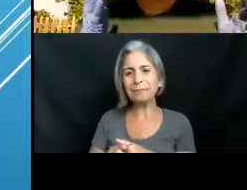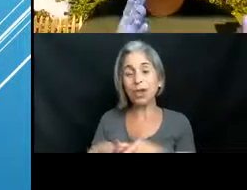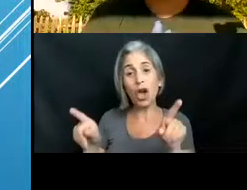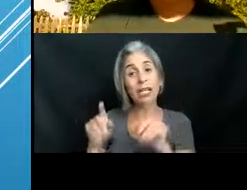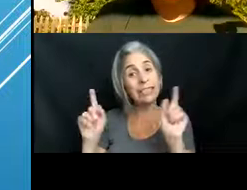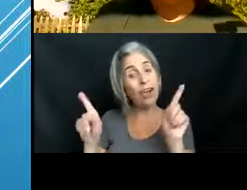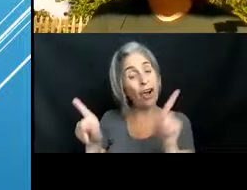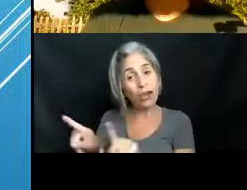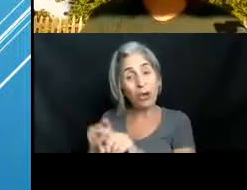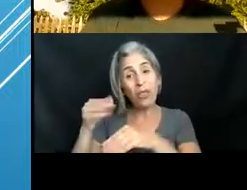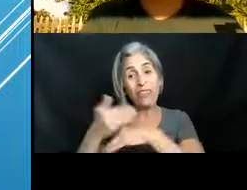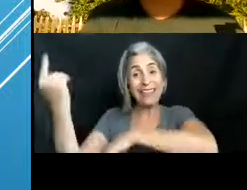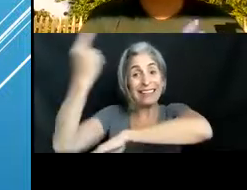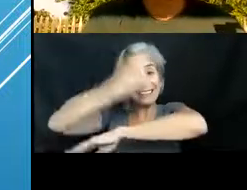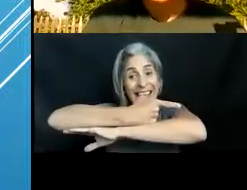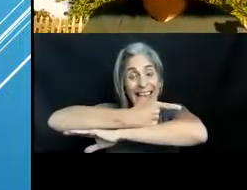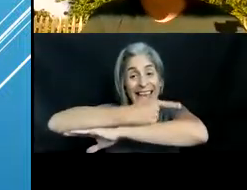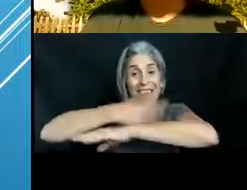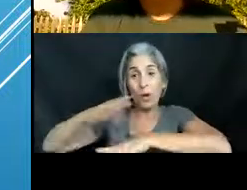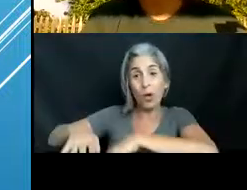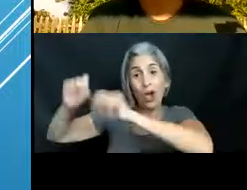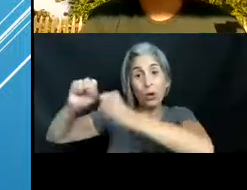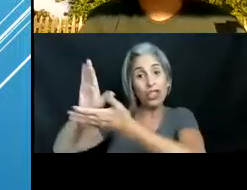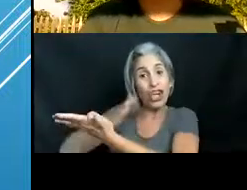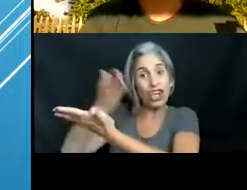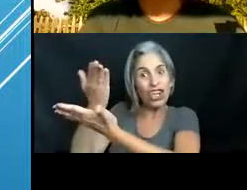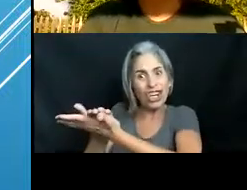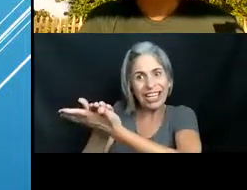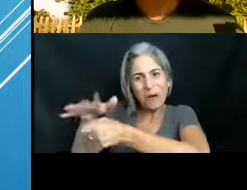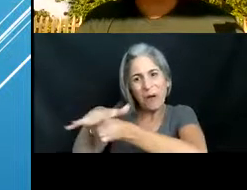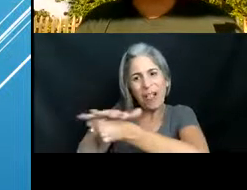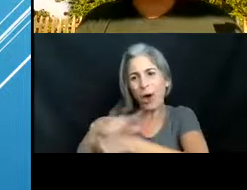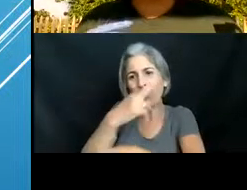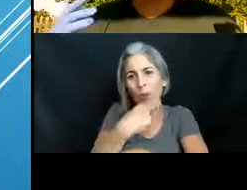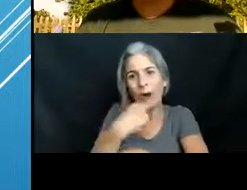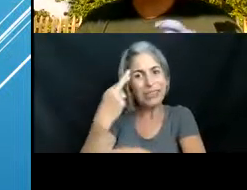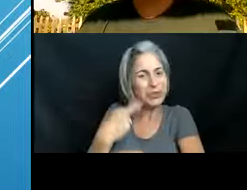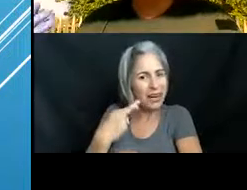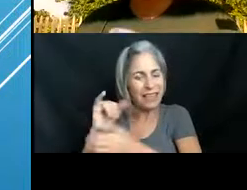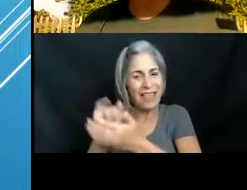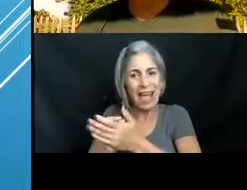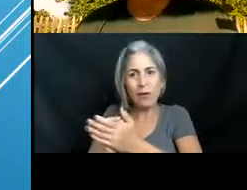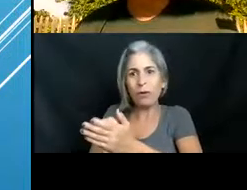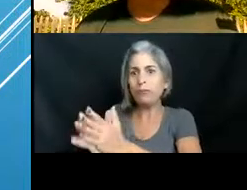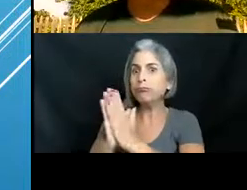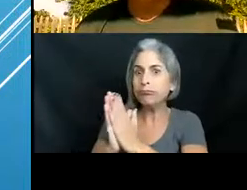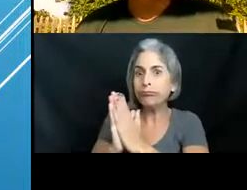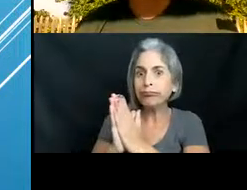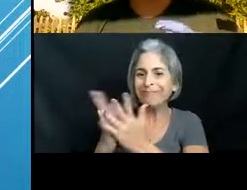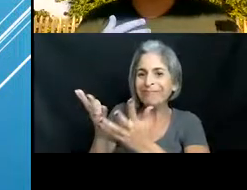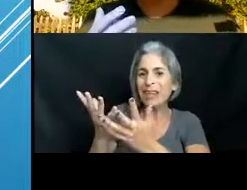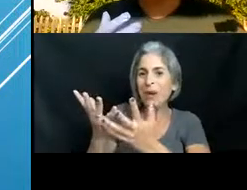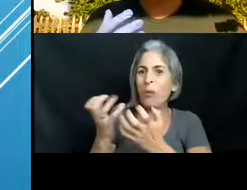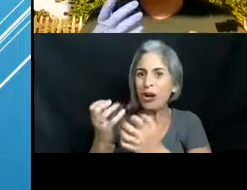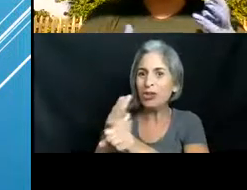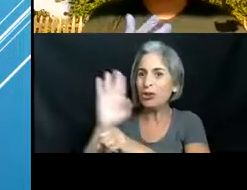the next day they will actually host a cook-off tournament with local restaurants that will then use the lionfish caught the previous day